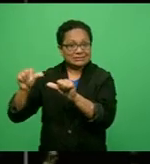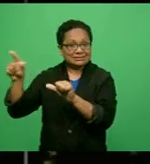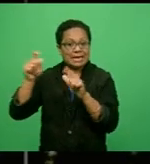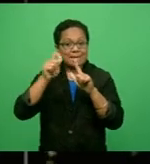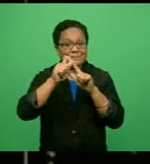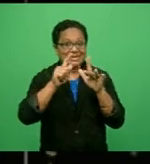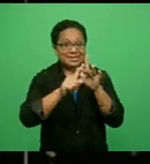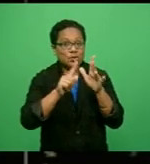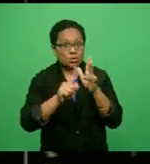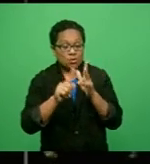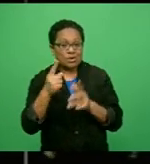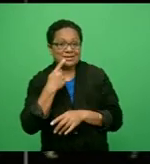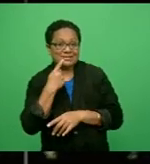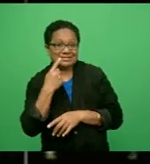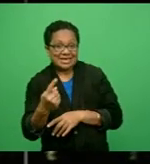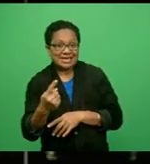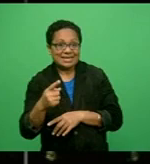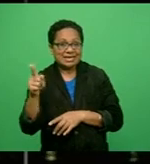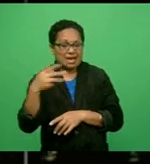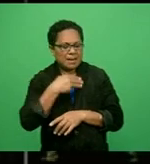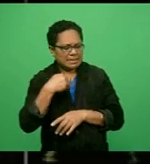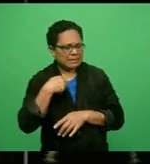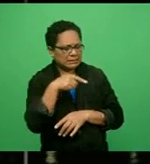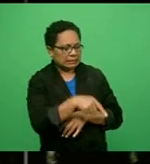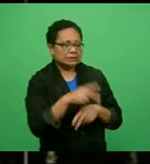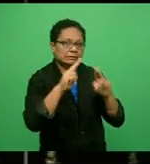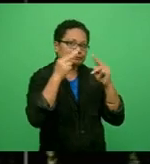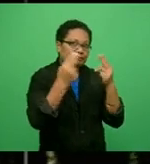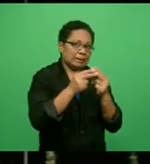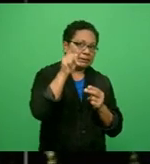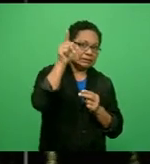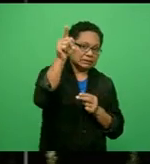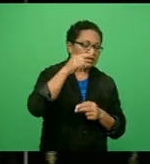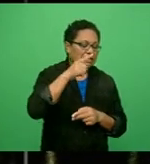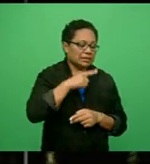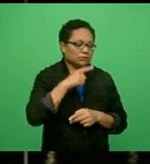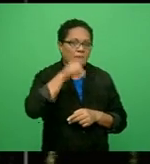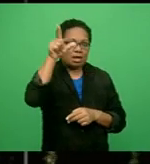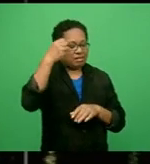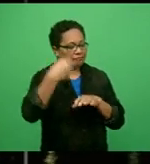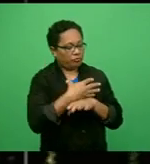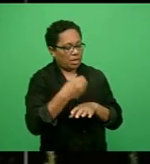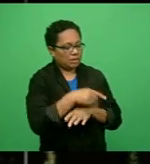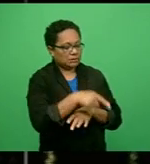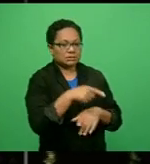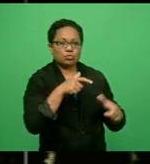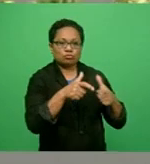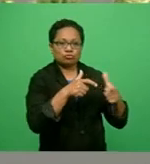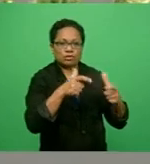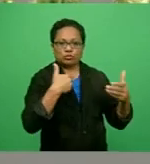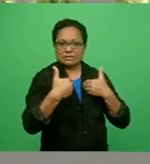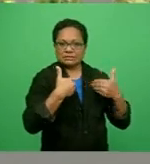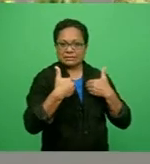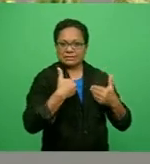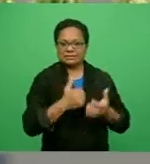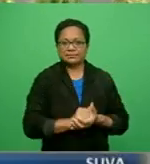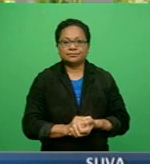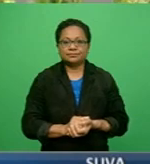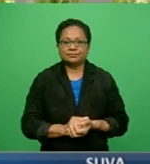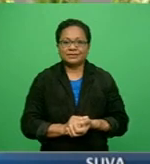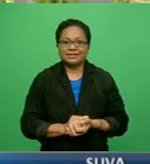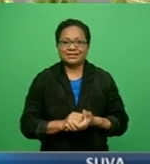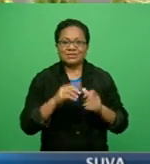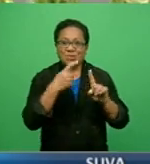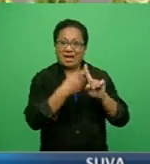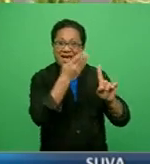claims The minister has his own relative under his influence on the council. Edwin Nunn reports. Khan has